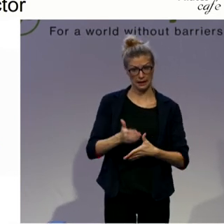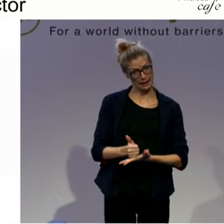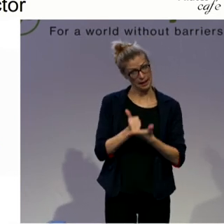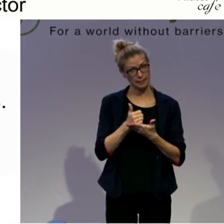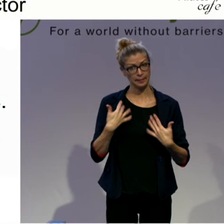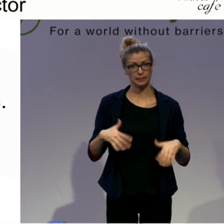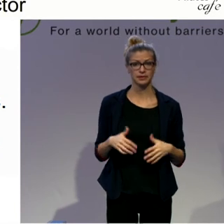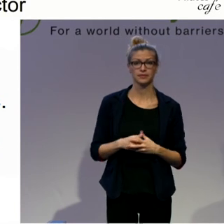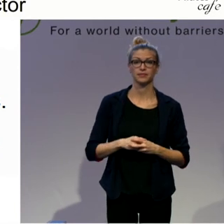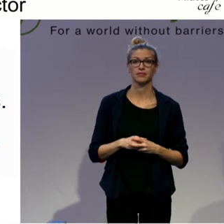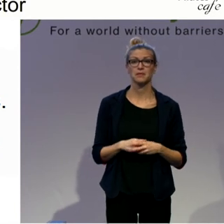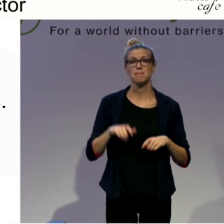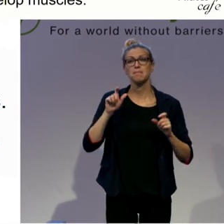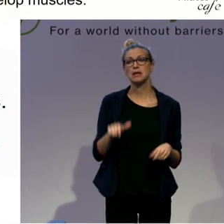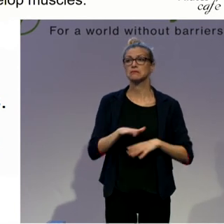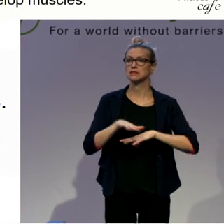the Pilates equipment.